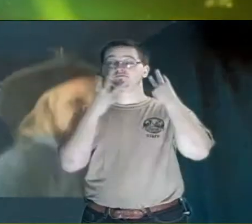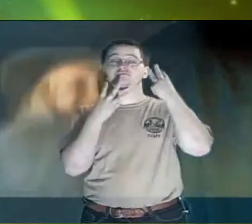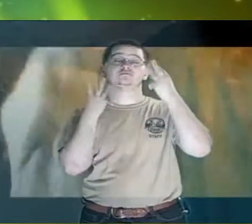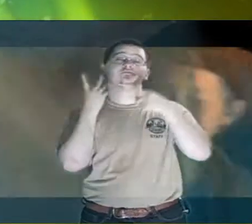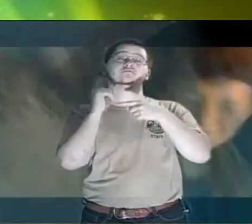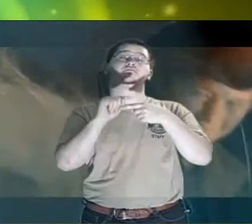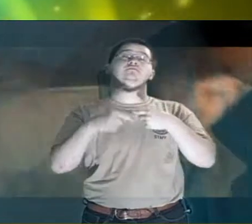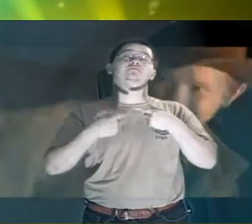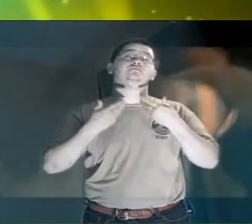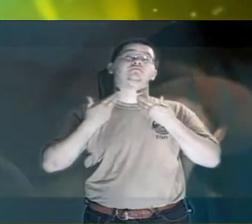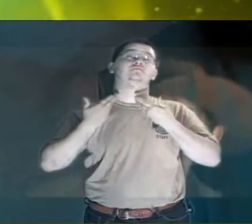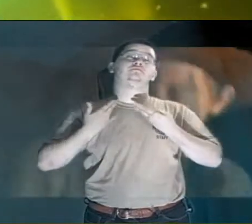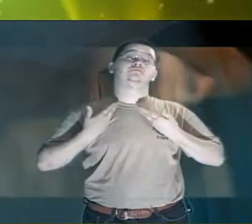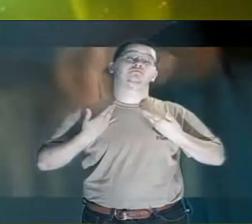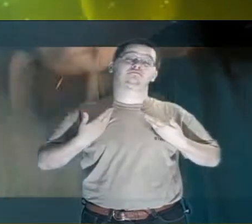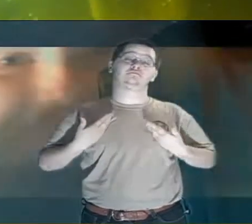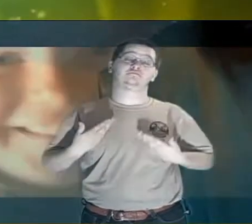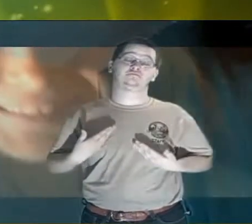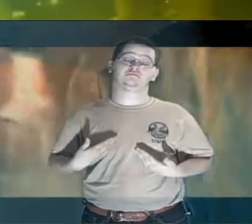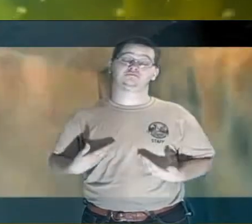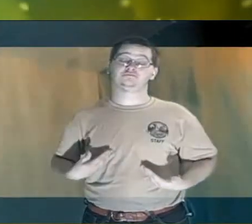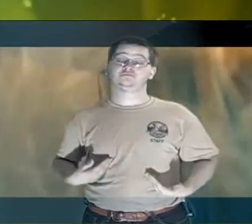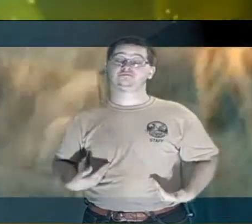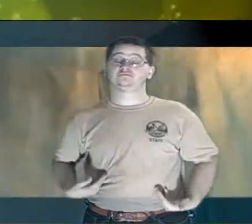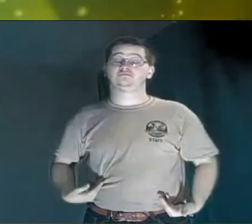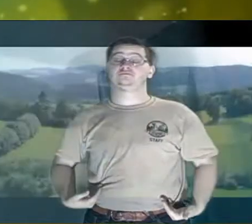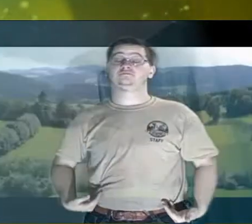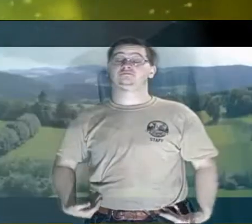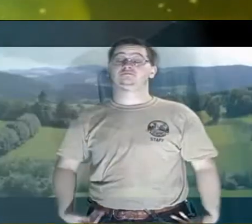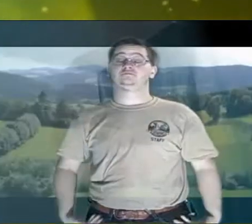don't worry about me